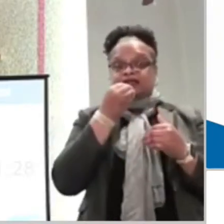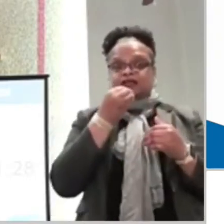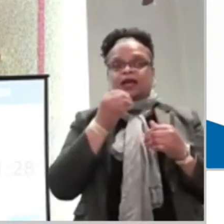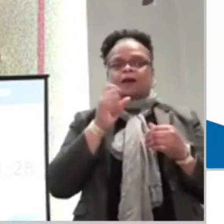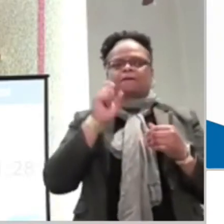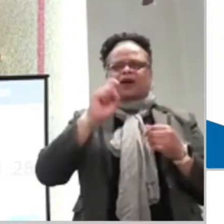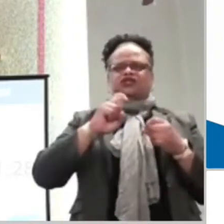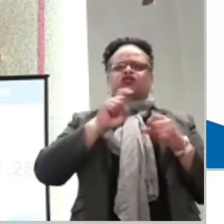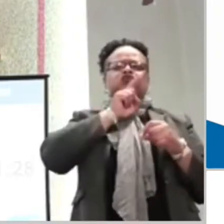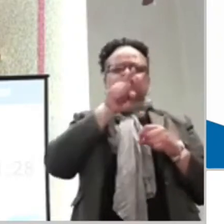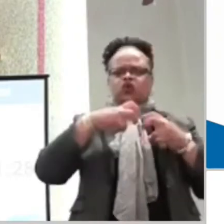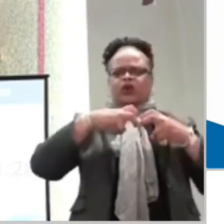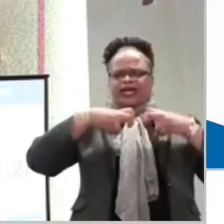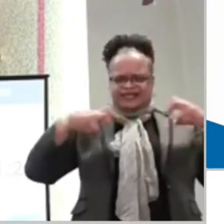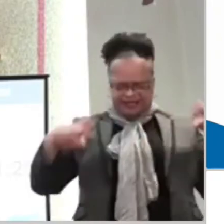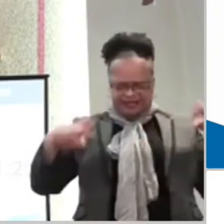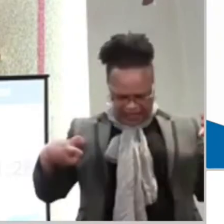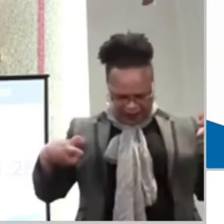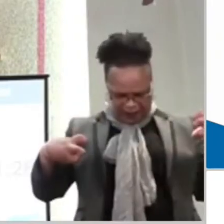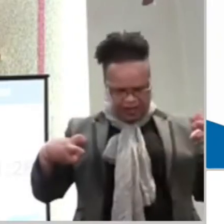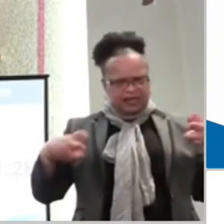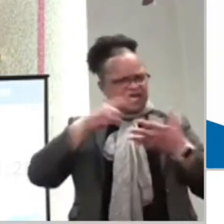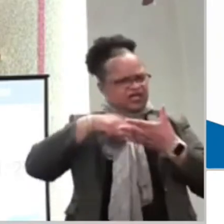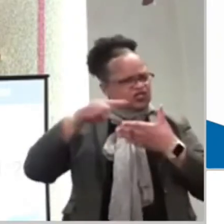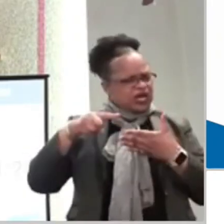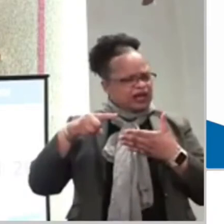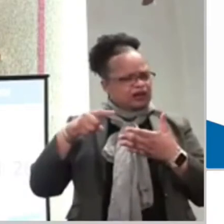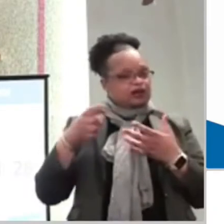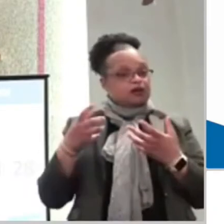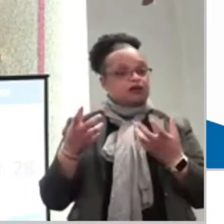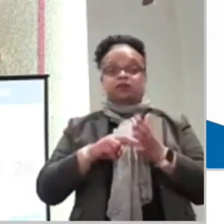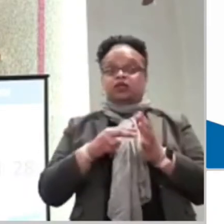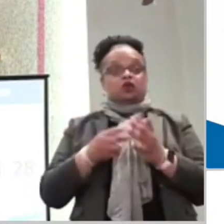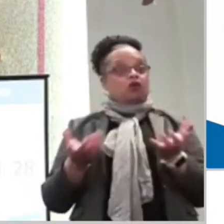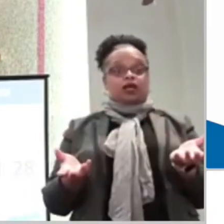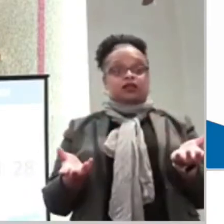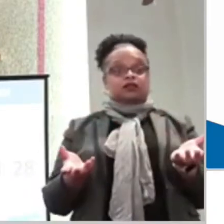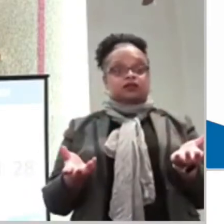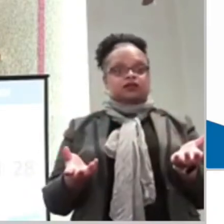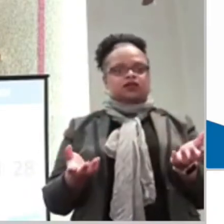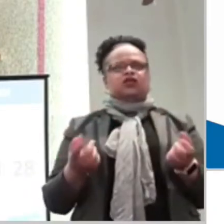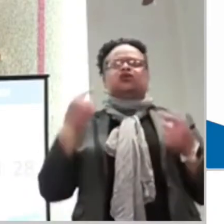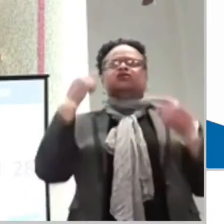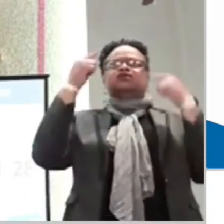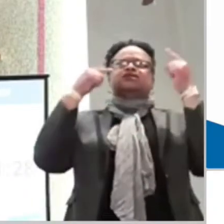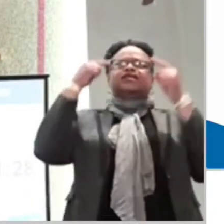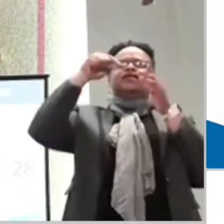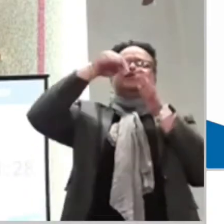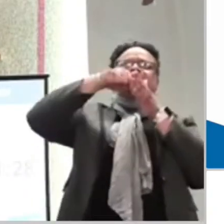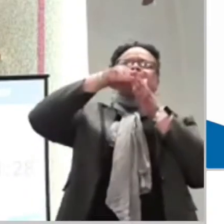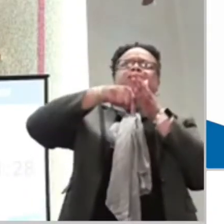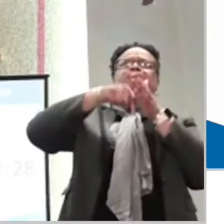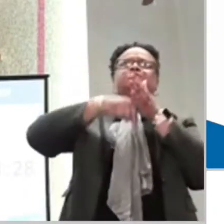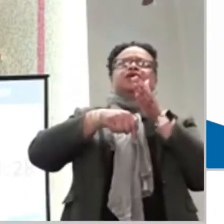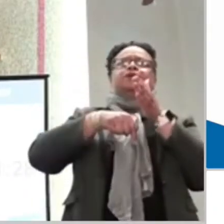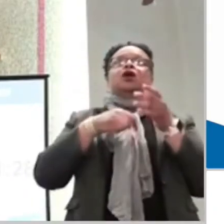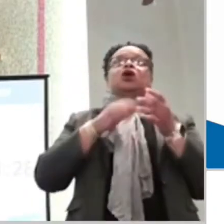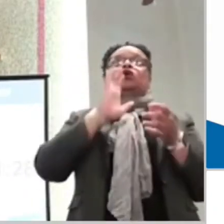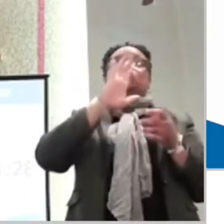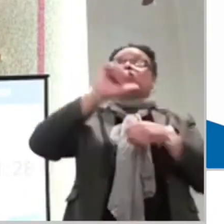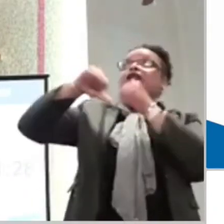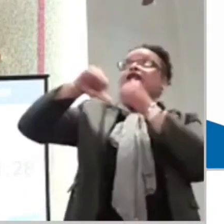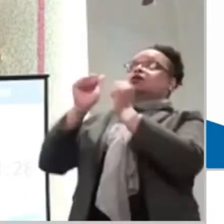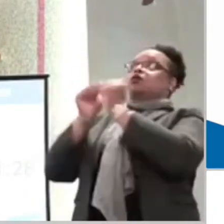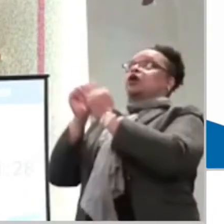yourself. Really check yourself. And what does that mean? Have an introspective look as to where you're at with God